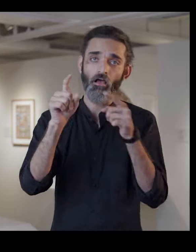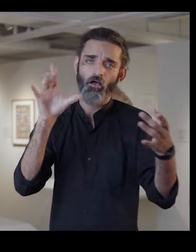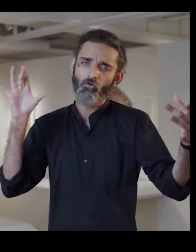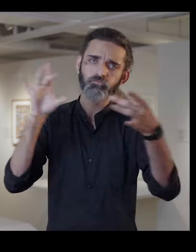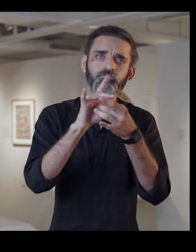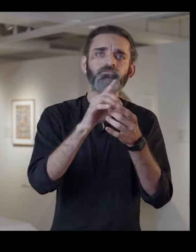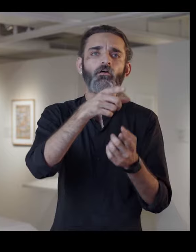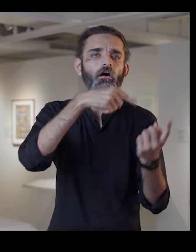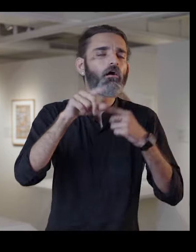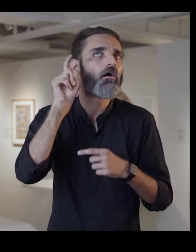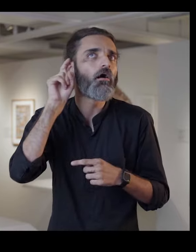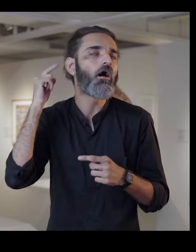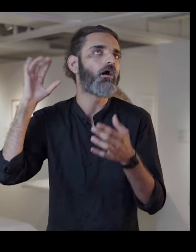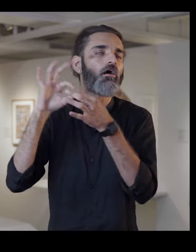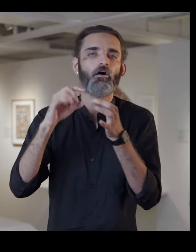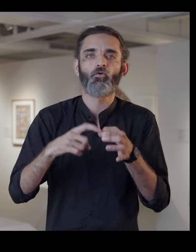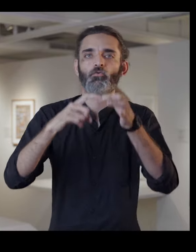use a T-coil hearing aid.